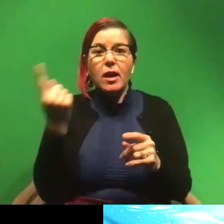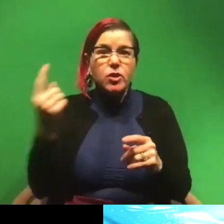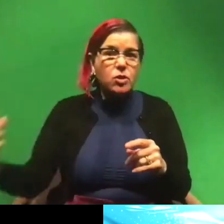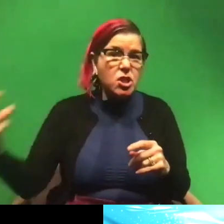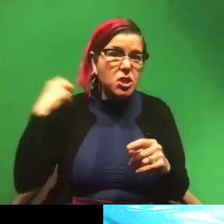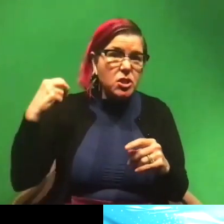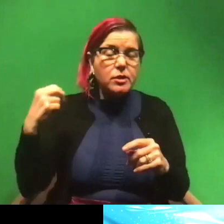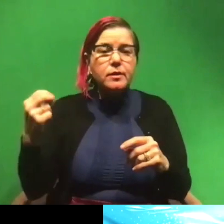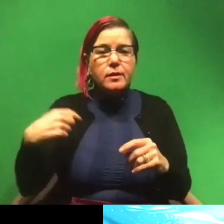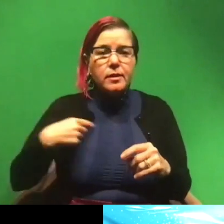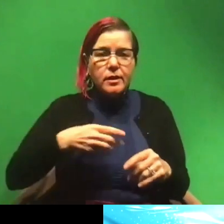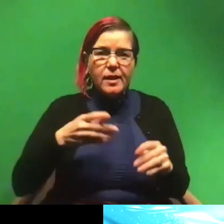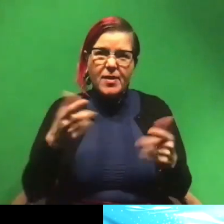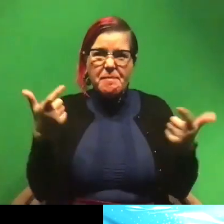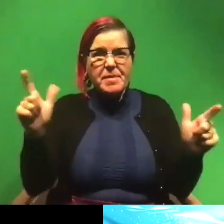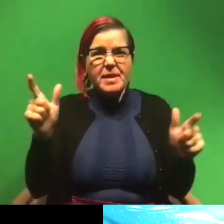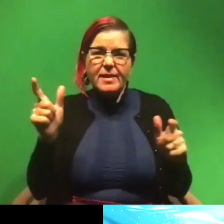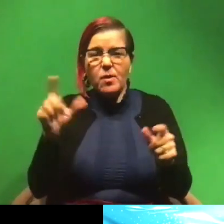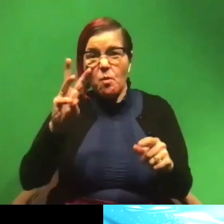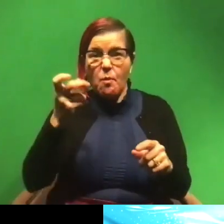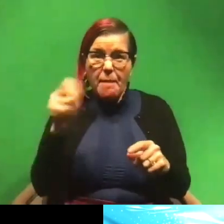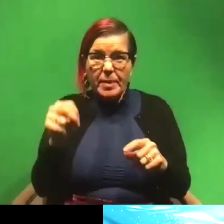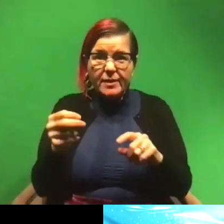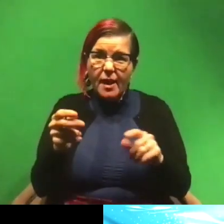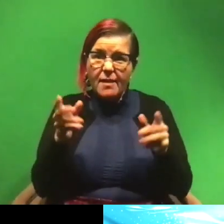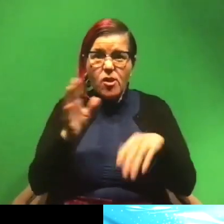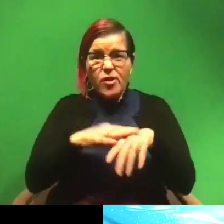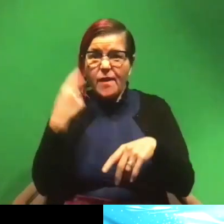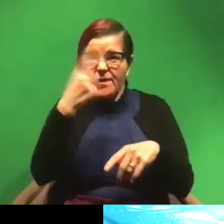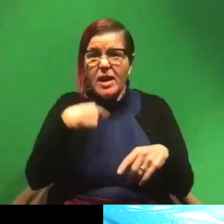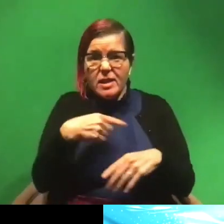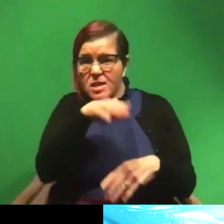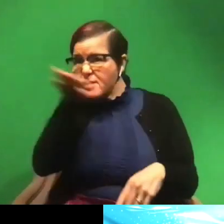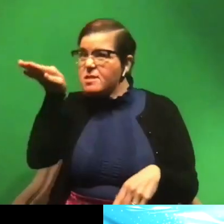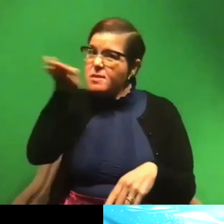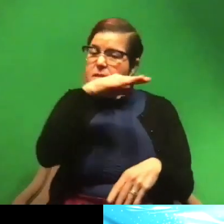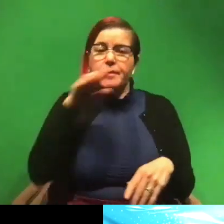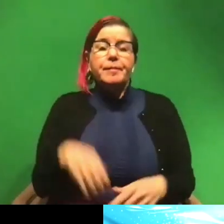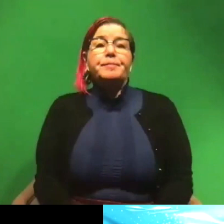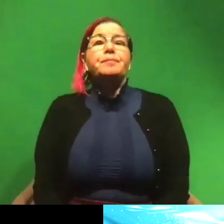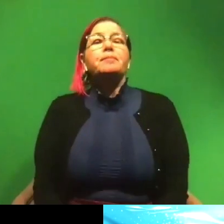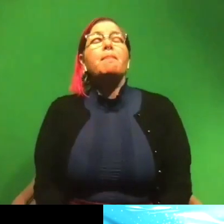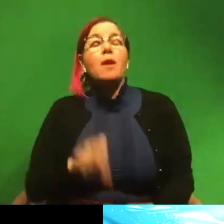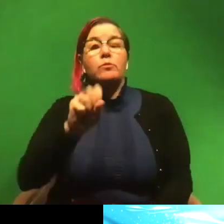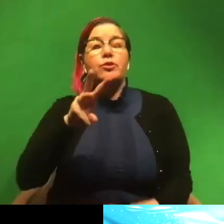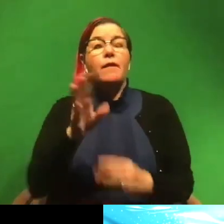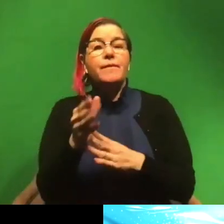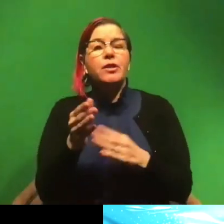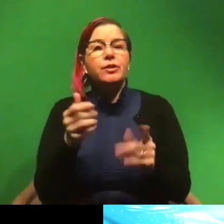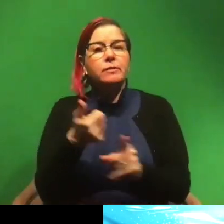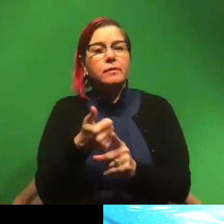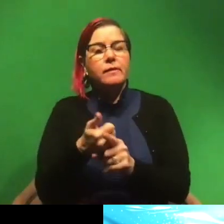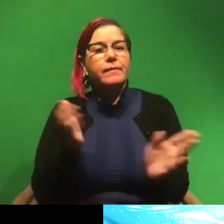of you, you got this big weapon attached to your face that you can kind of swing. So once sawfish are very small,